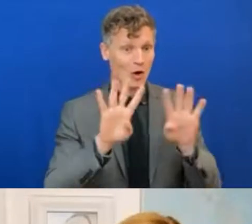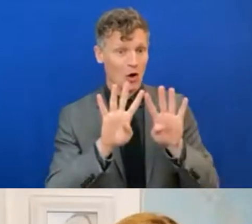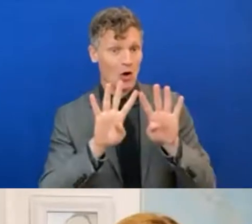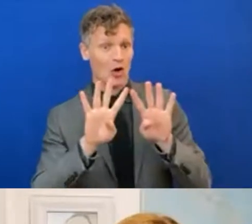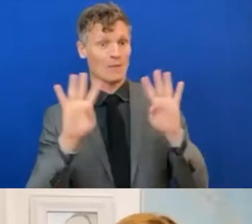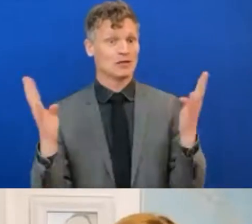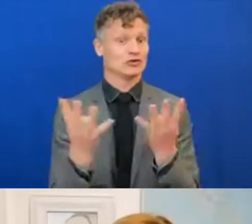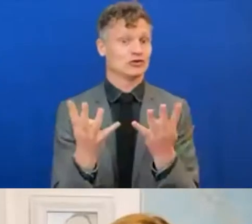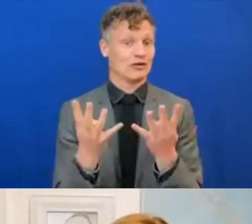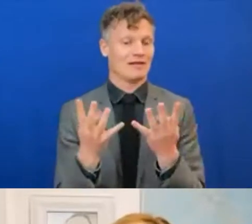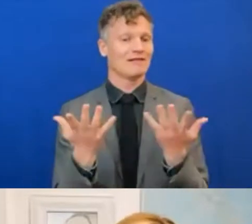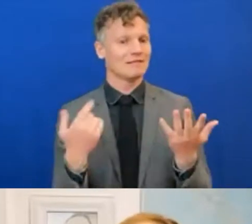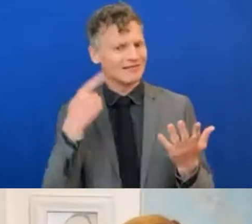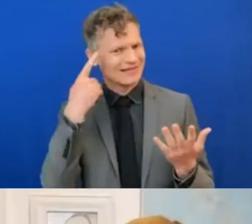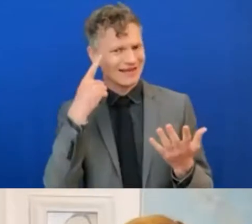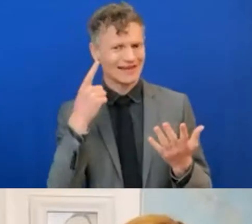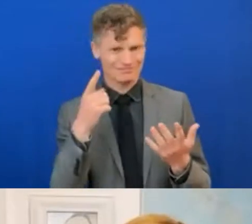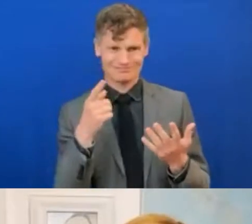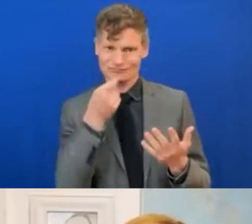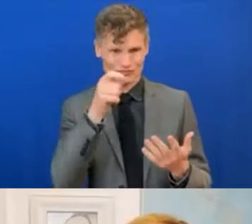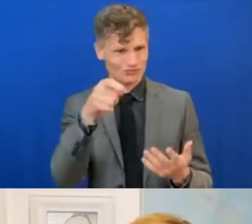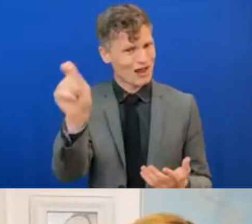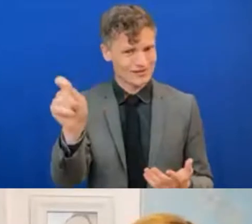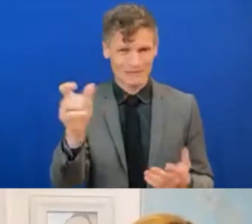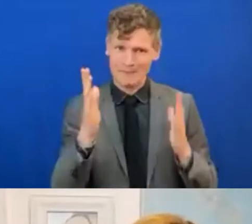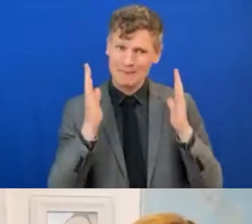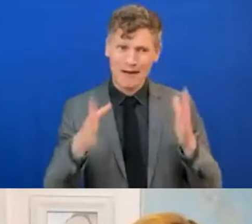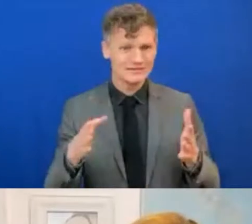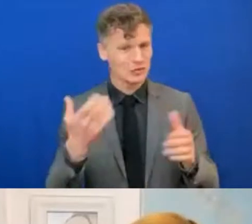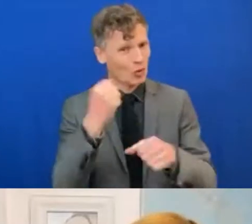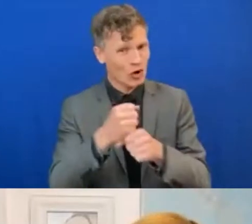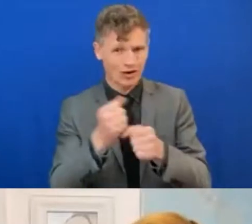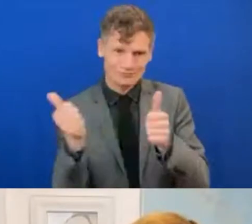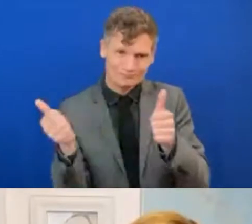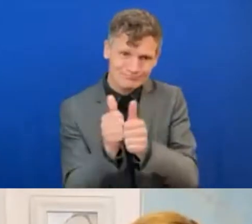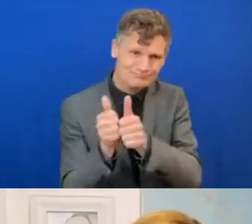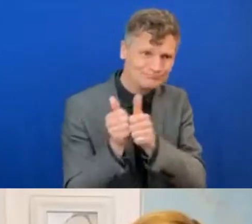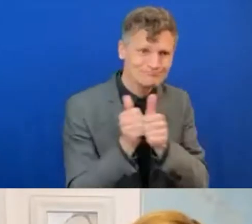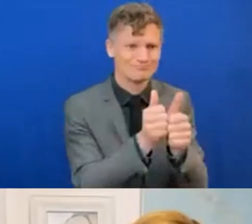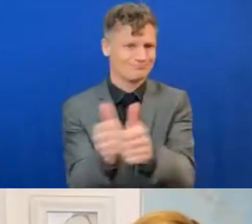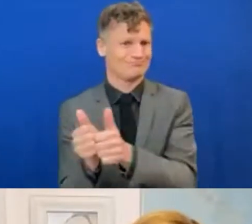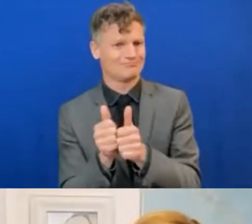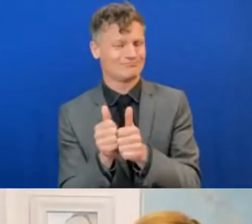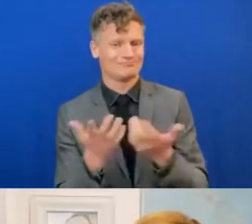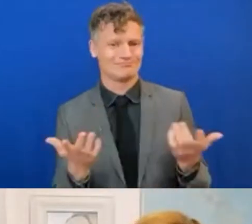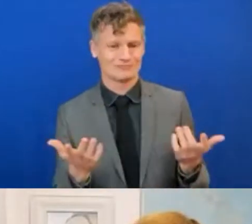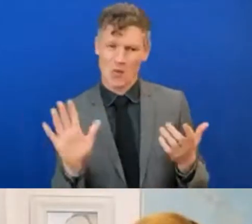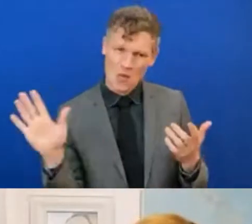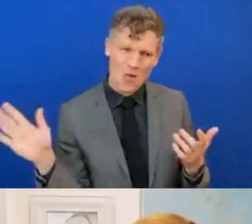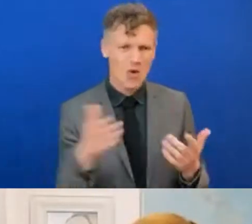at the center, as Hans was saying, of every digital development strategy. I think that's what the UNSG was